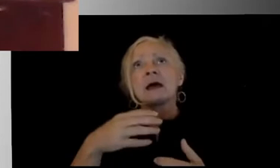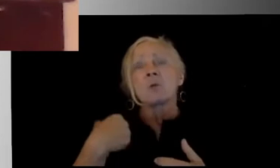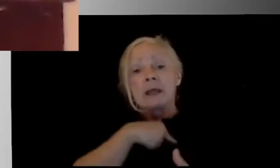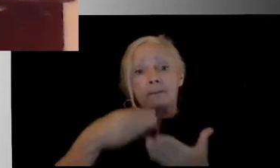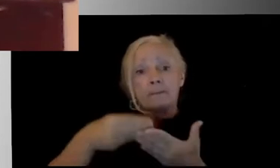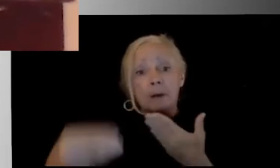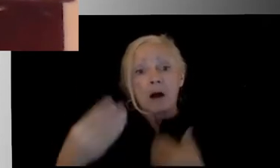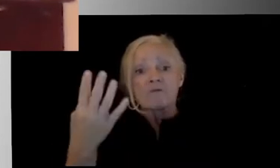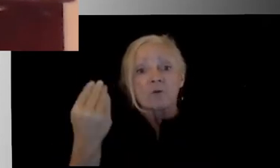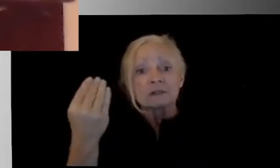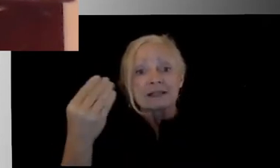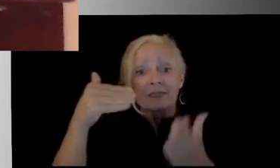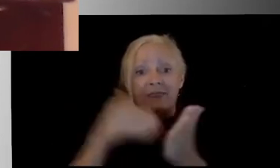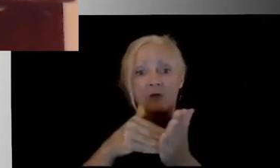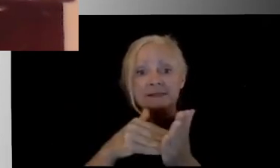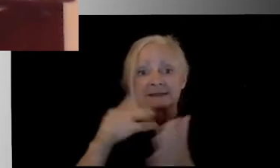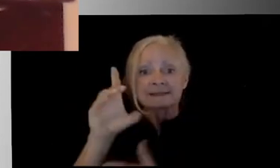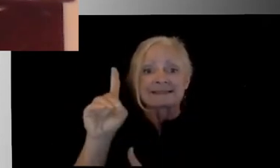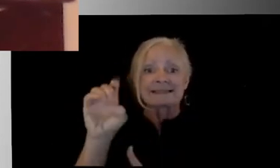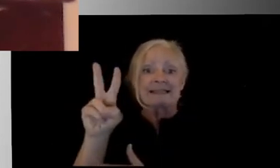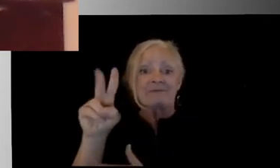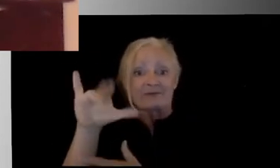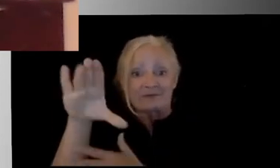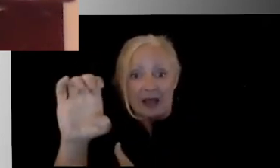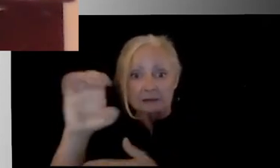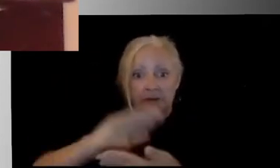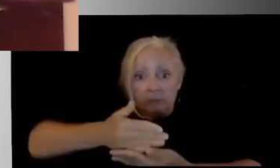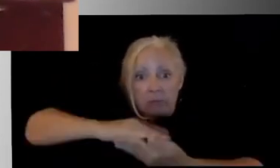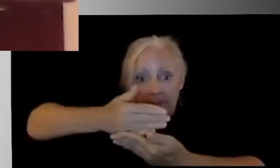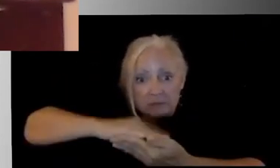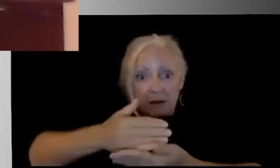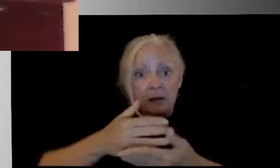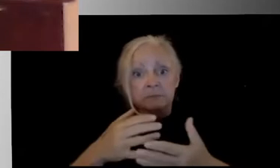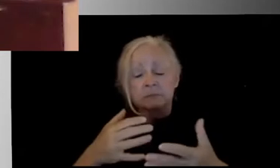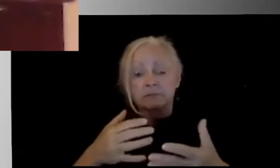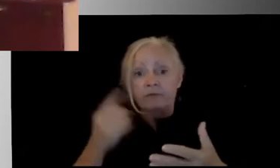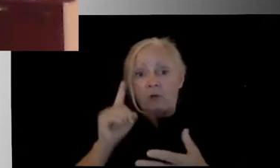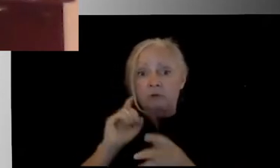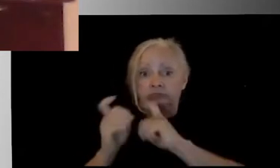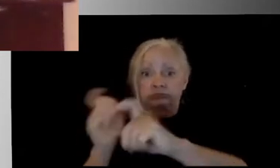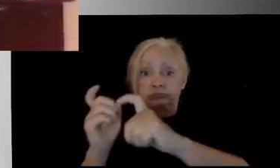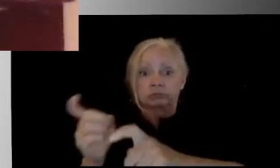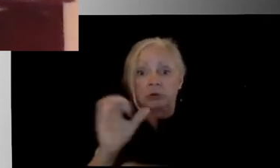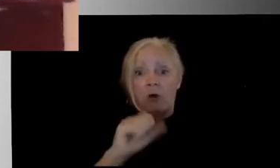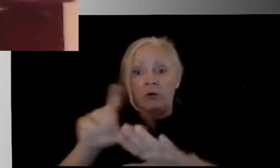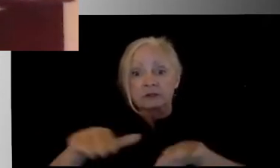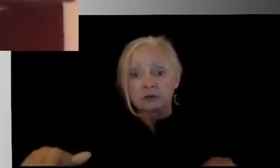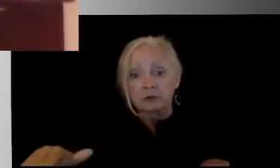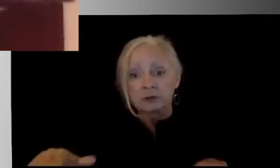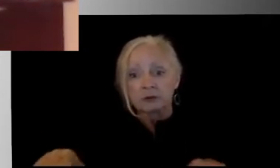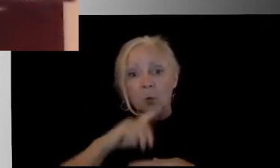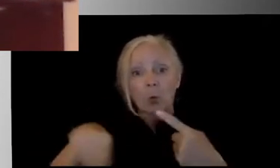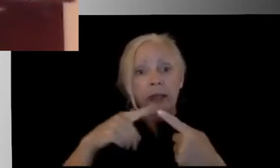14,000 devices so that we know that all of our children will have access to the technology when, and I say when, because we know